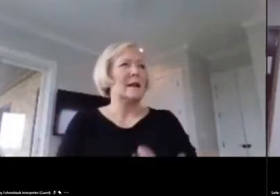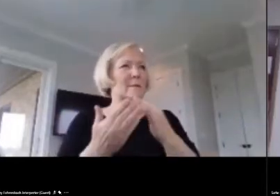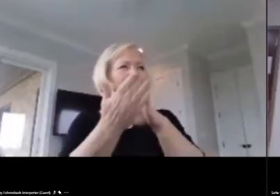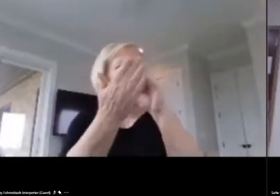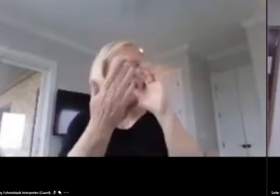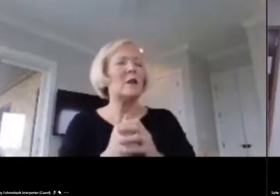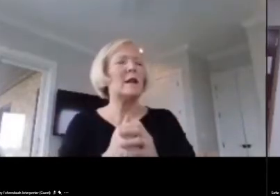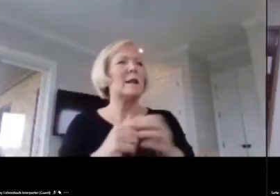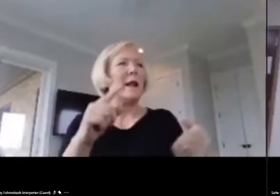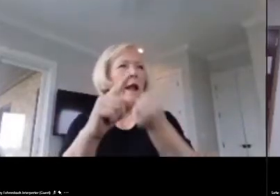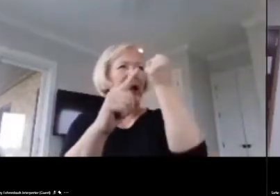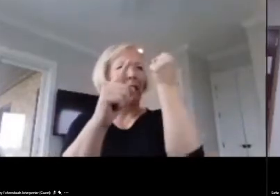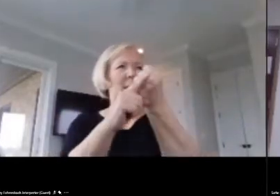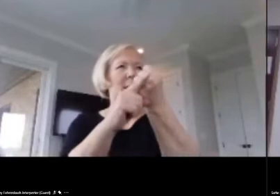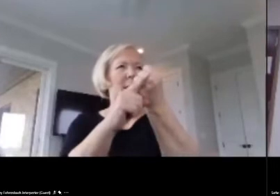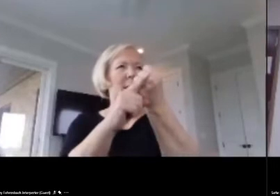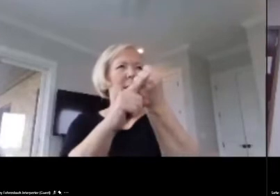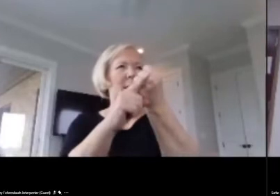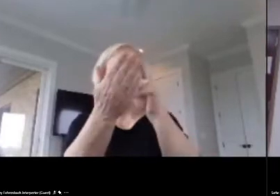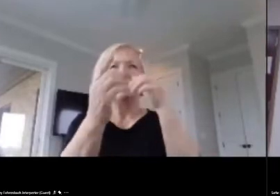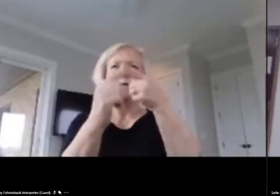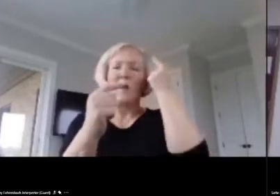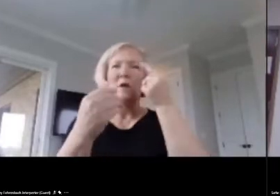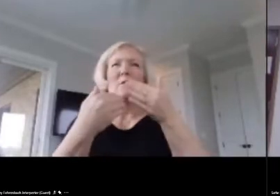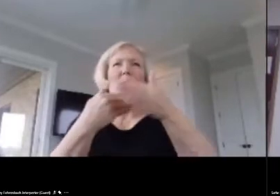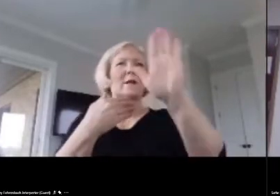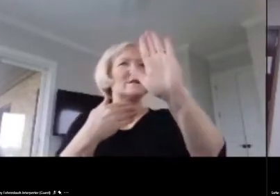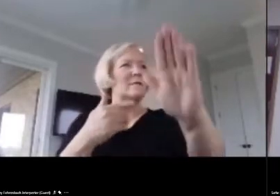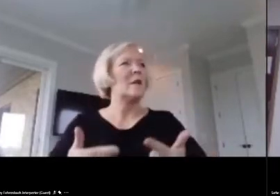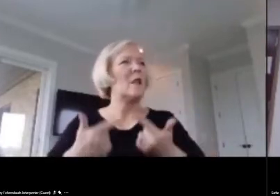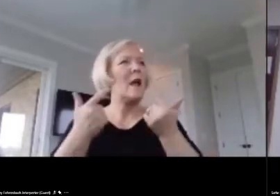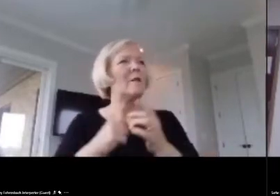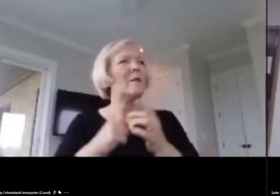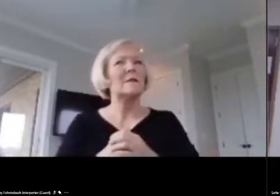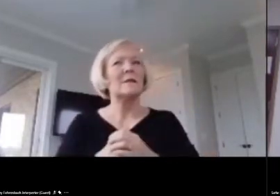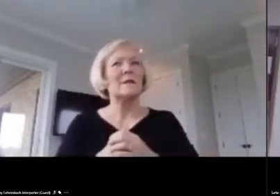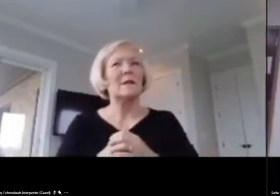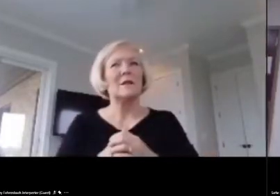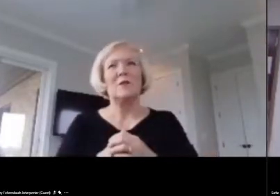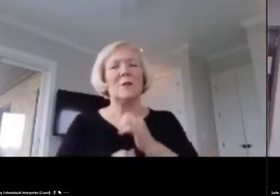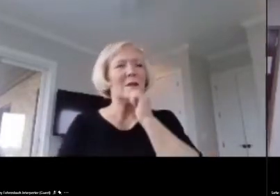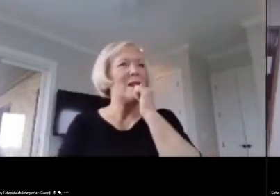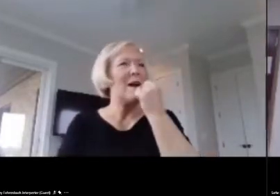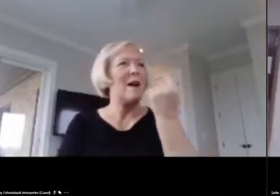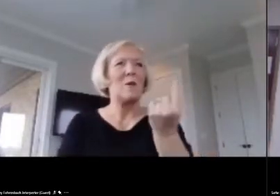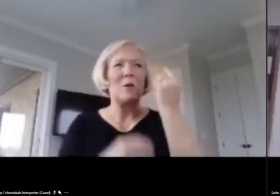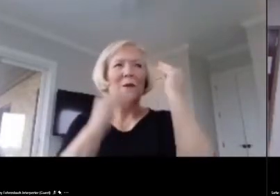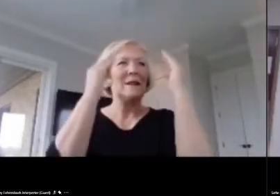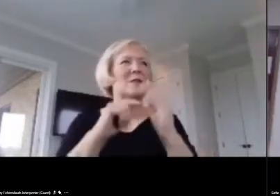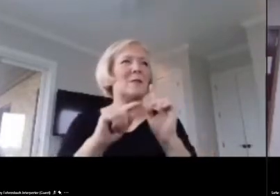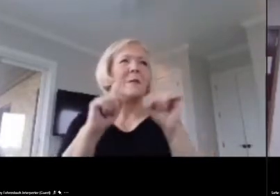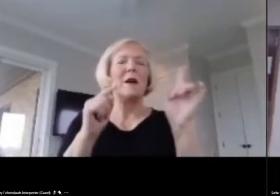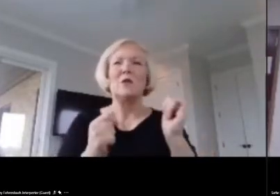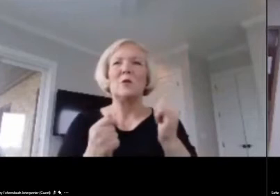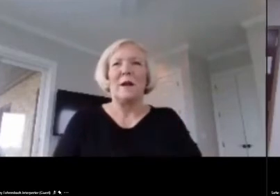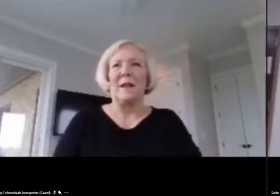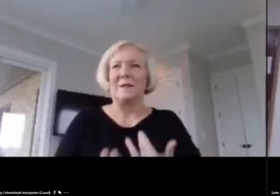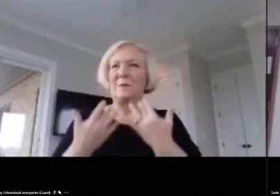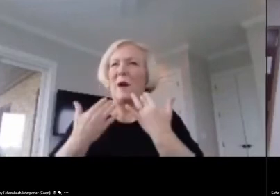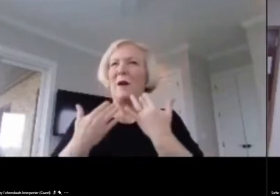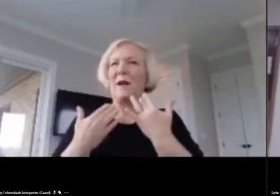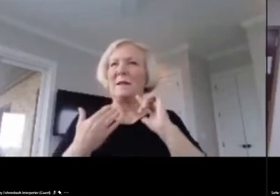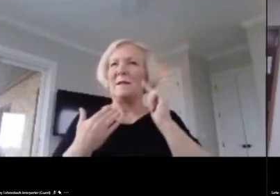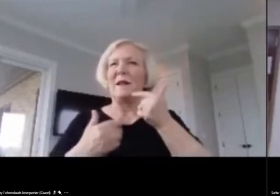students for the rest of their lives. You are not just teaching. You are also inspiring the next